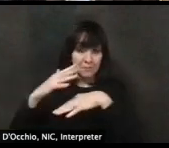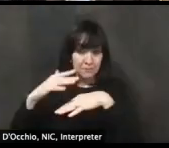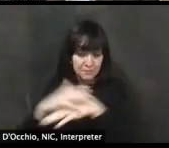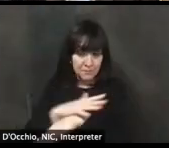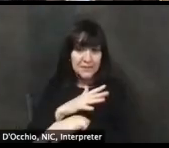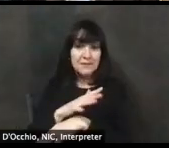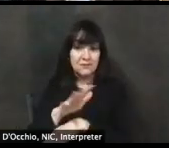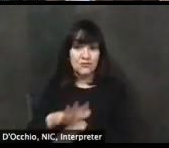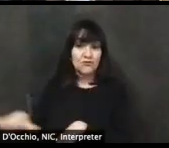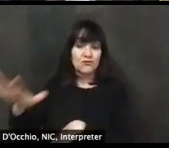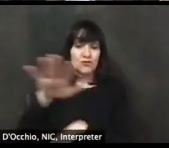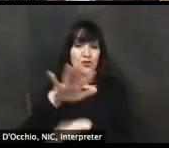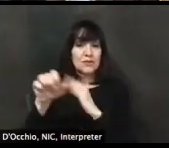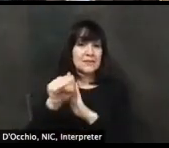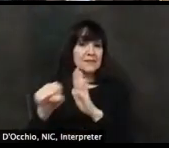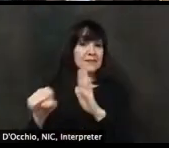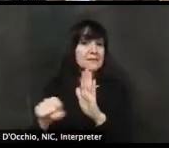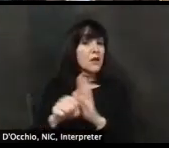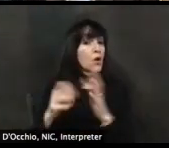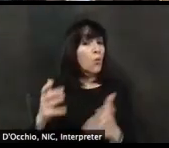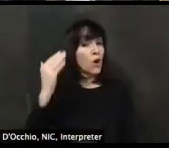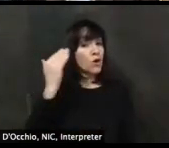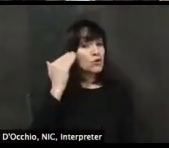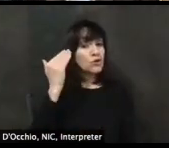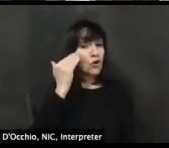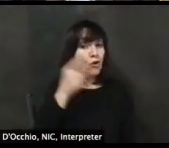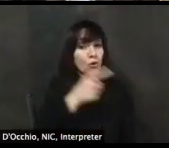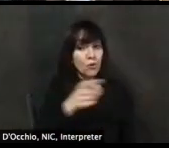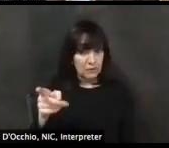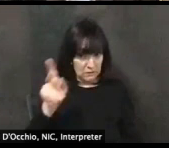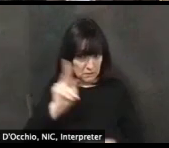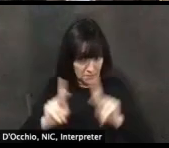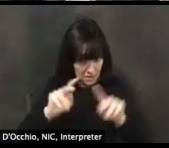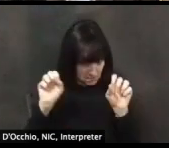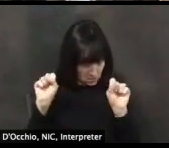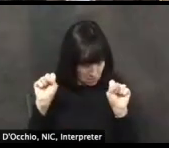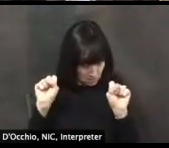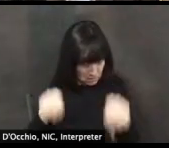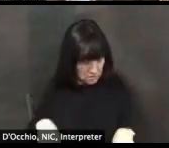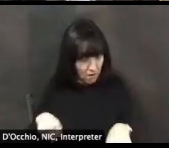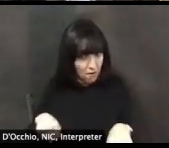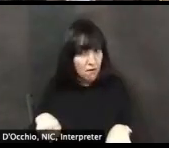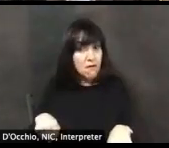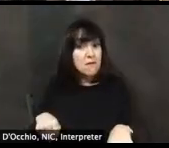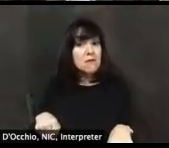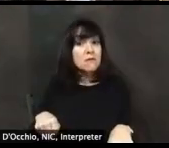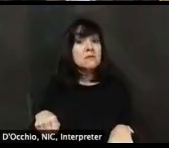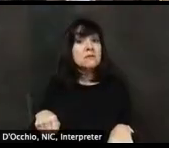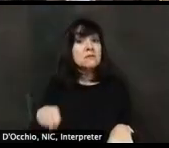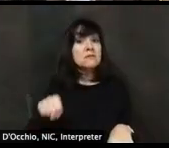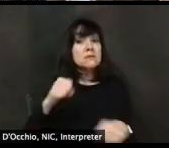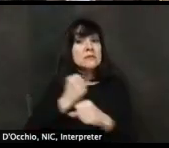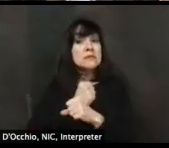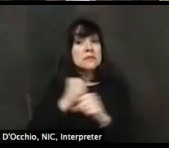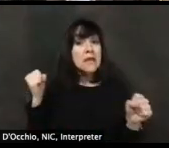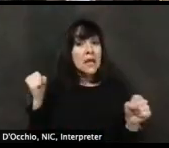state is, is how well can we, as you know, Delawareans maintain social distancing? How well can